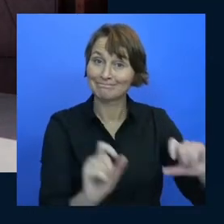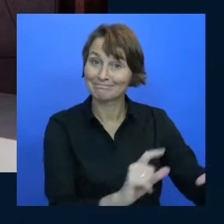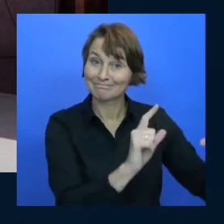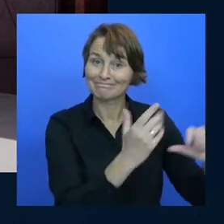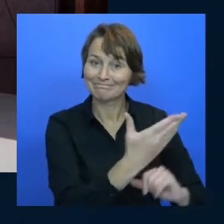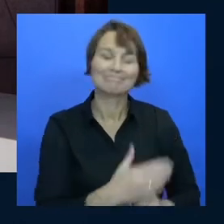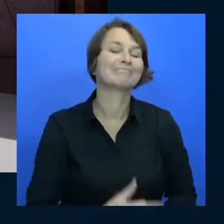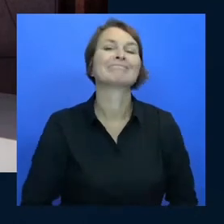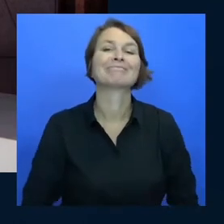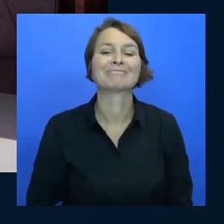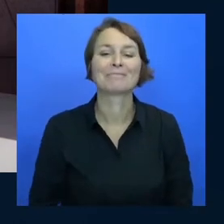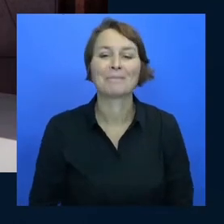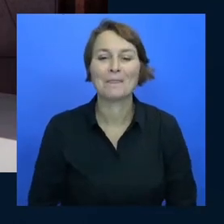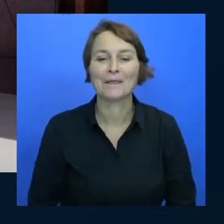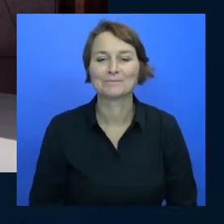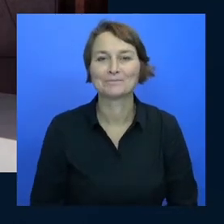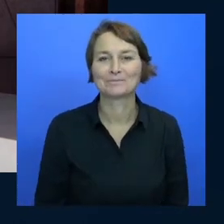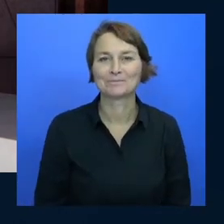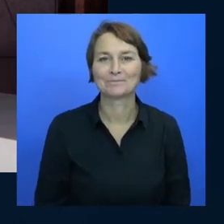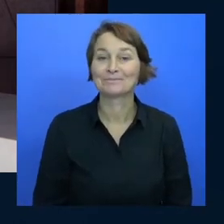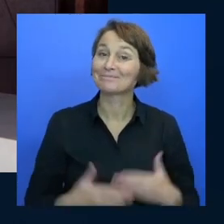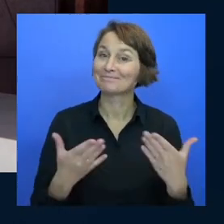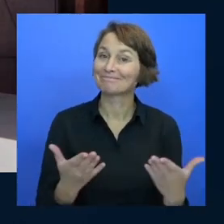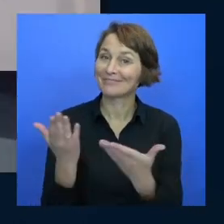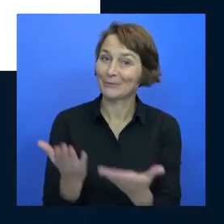will all right here we go